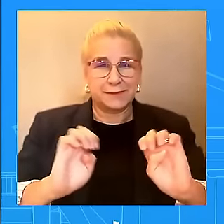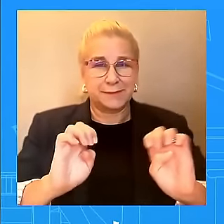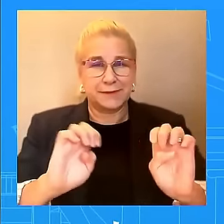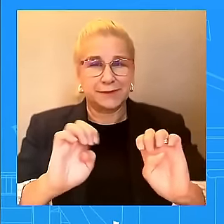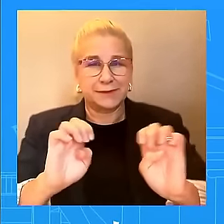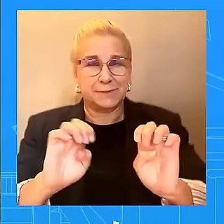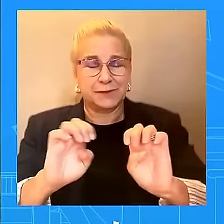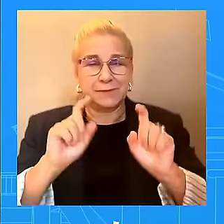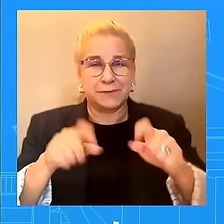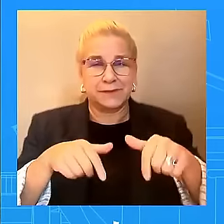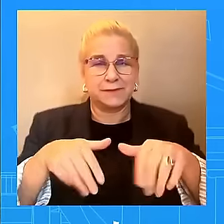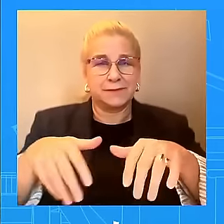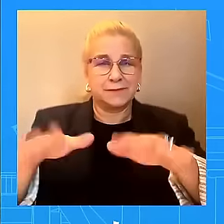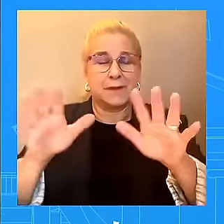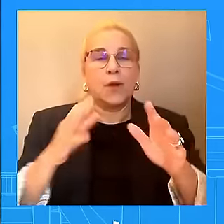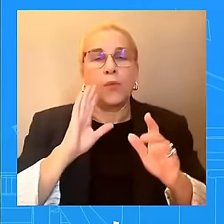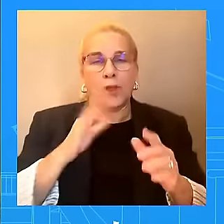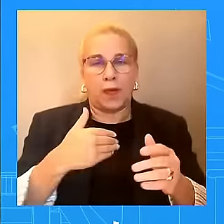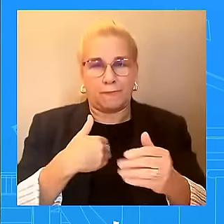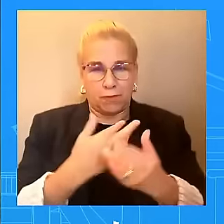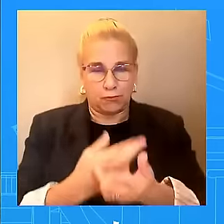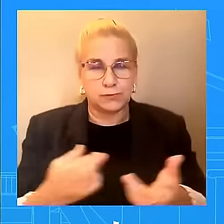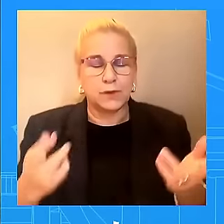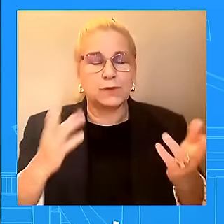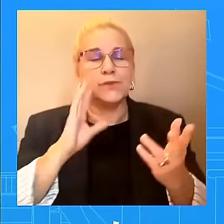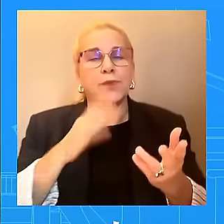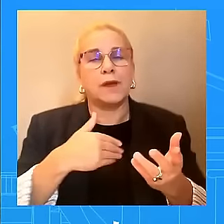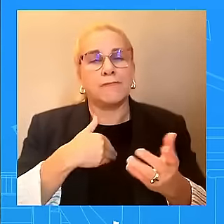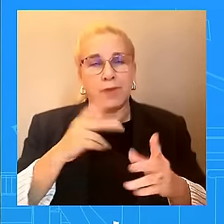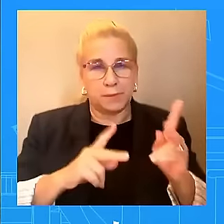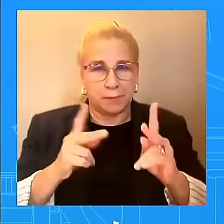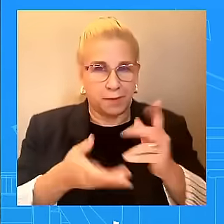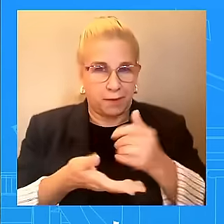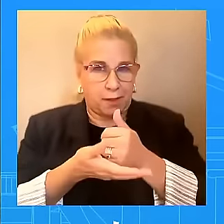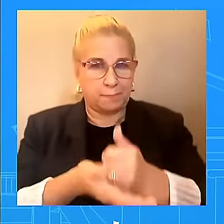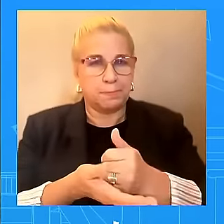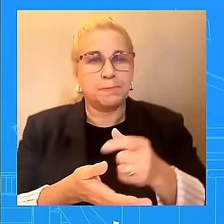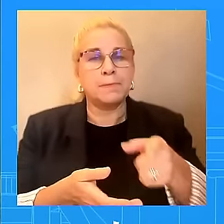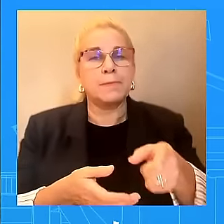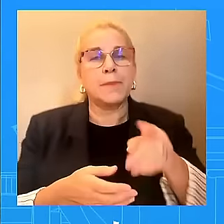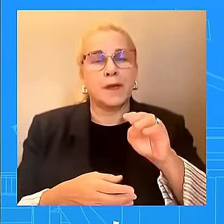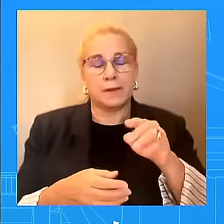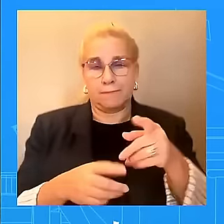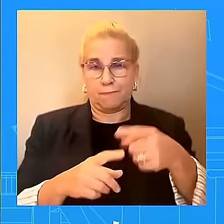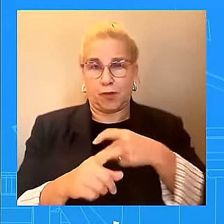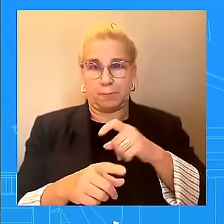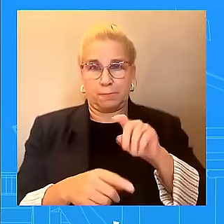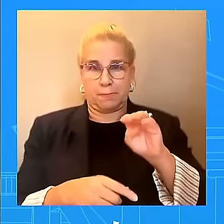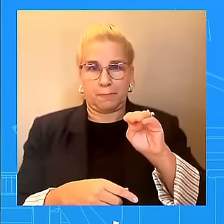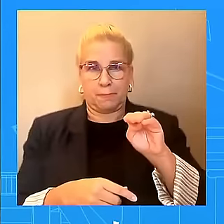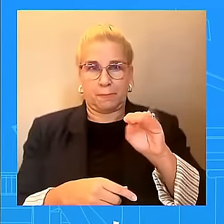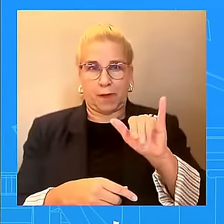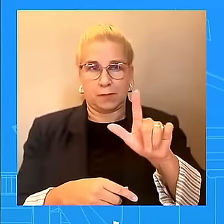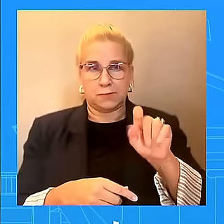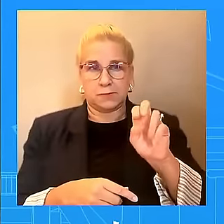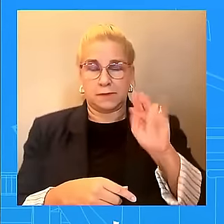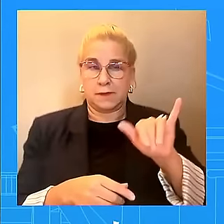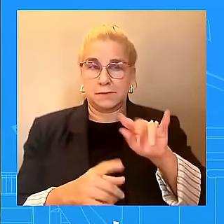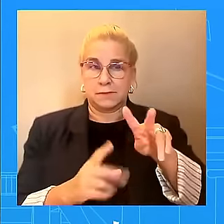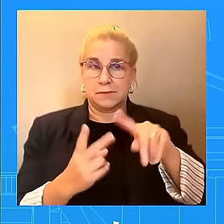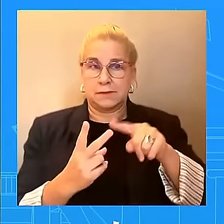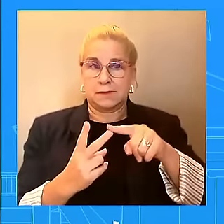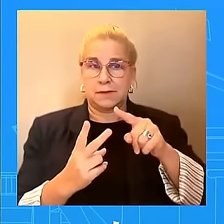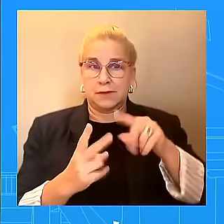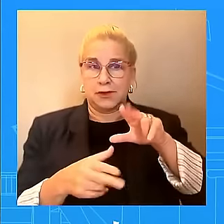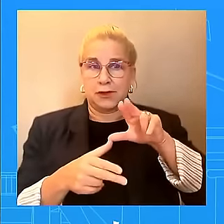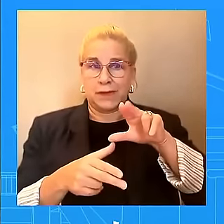To everyone in the path of Milton, the time to prepare is right now. Visit ready.gov or go